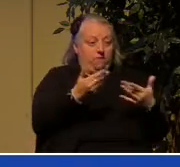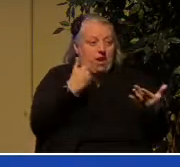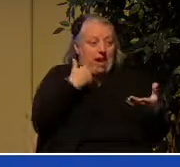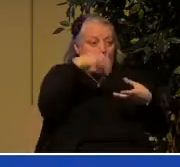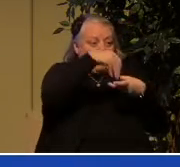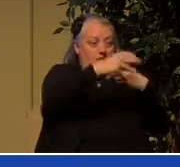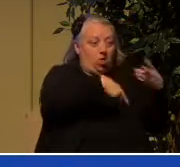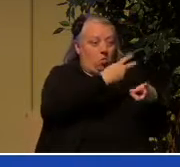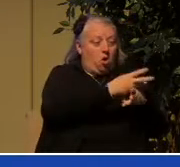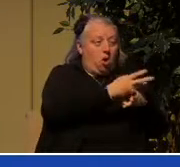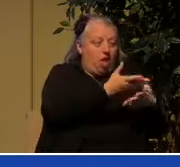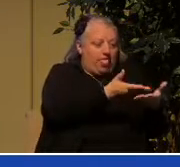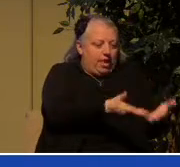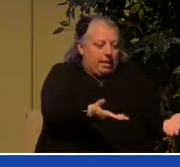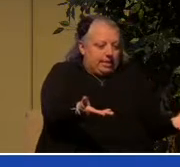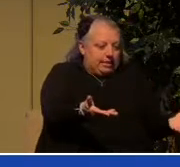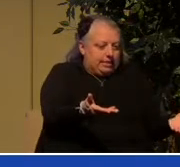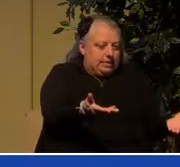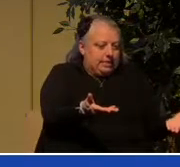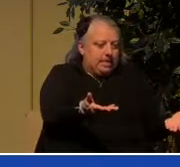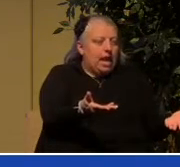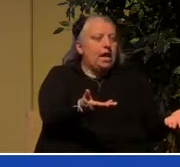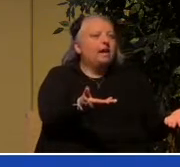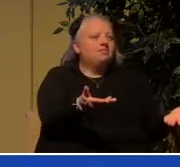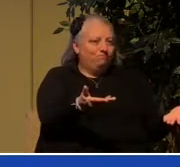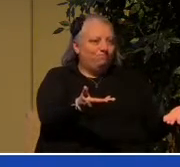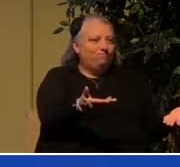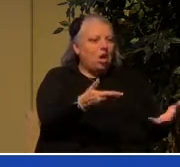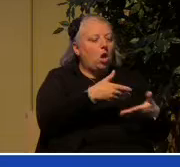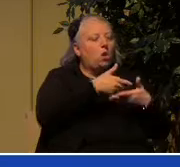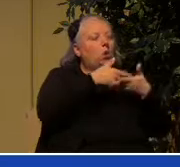lost, it is perishable.